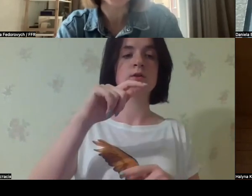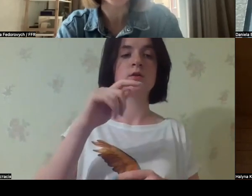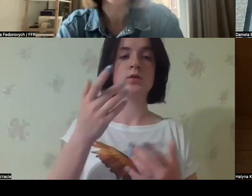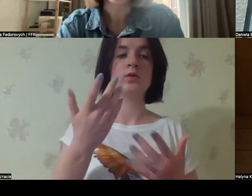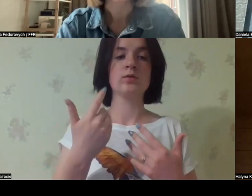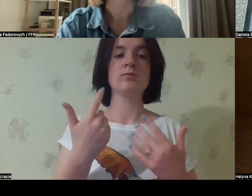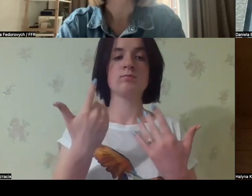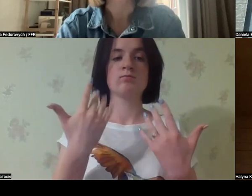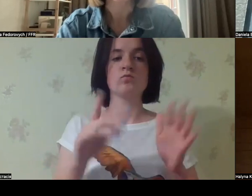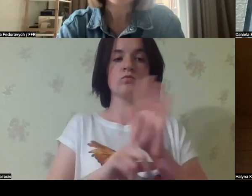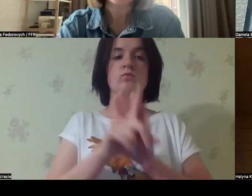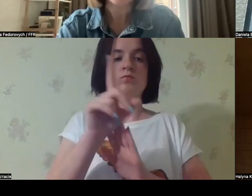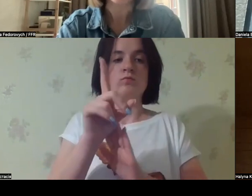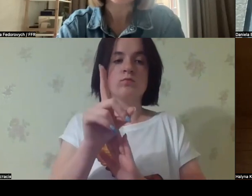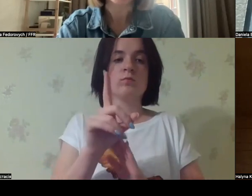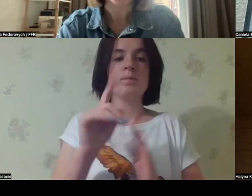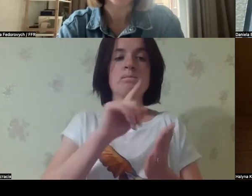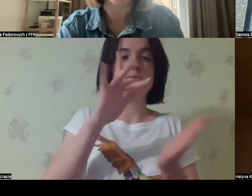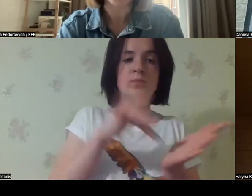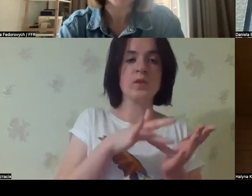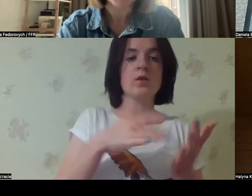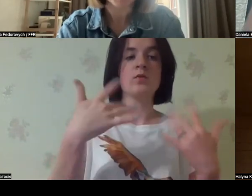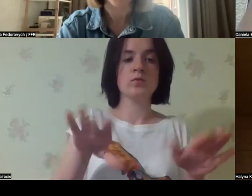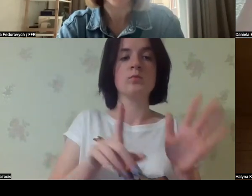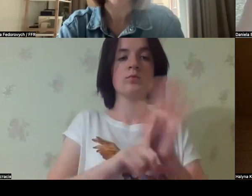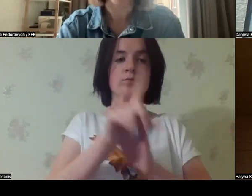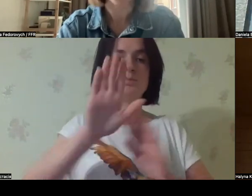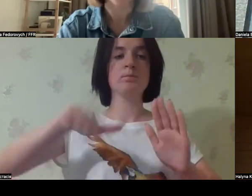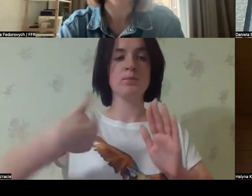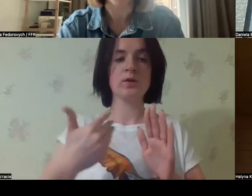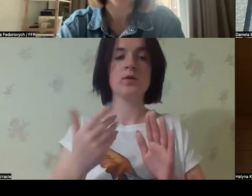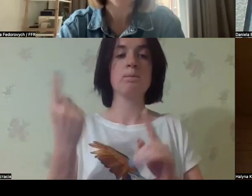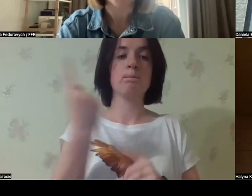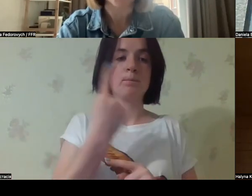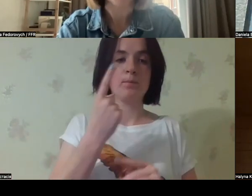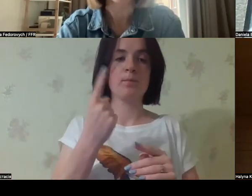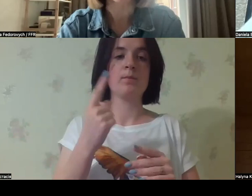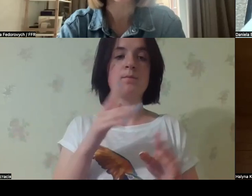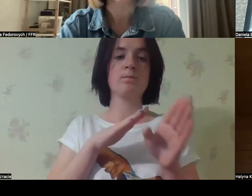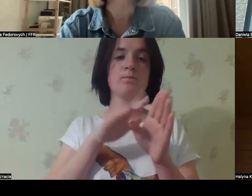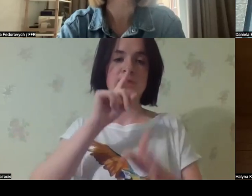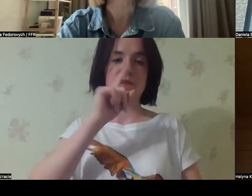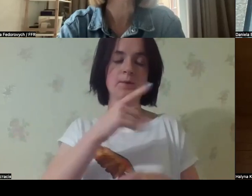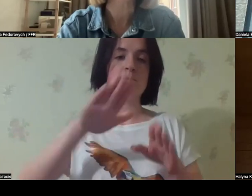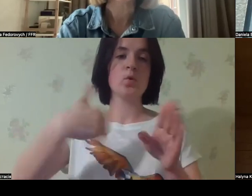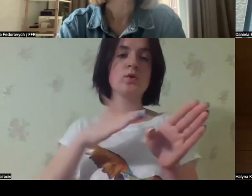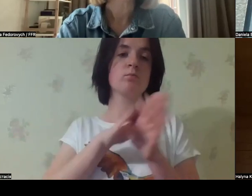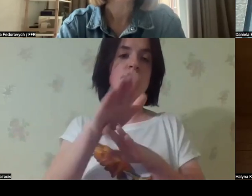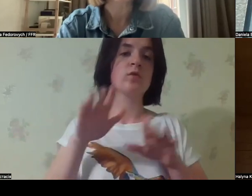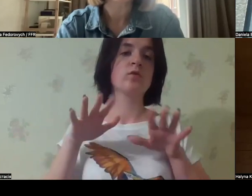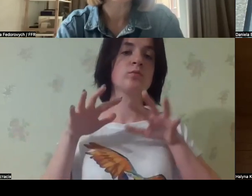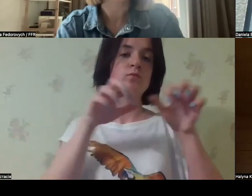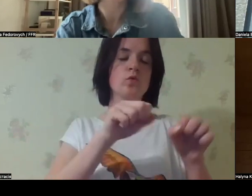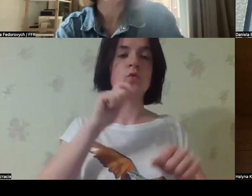organizations. So I could say that we finally made a shift, but it only happened